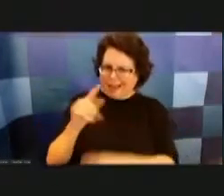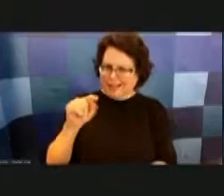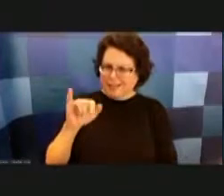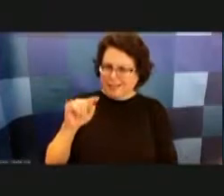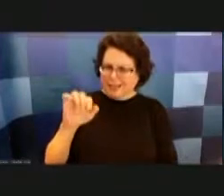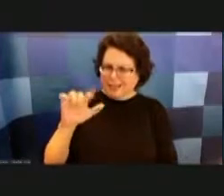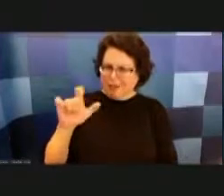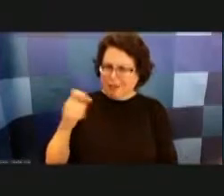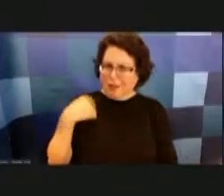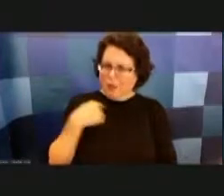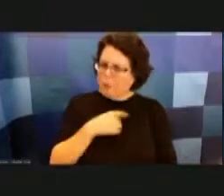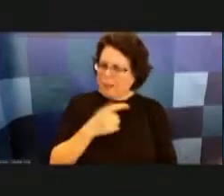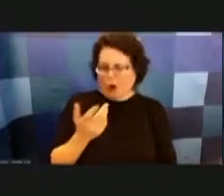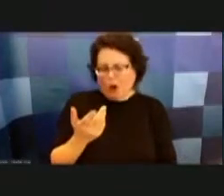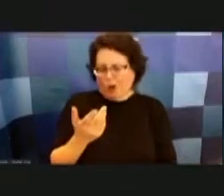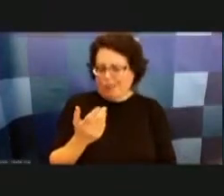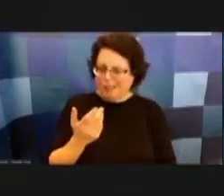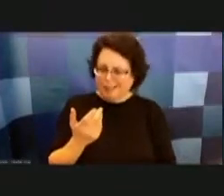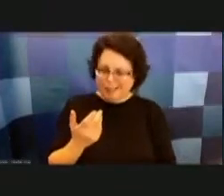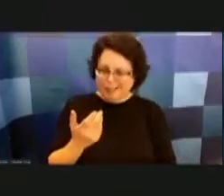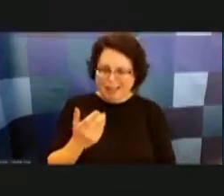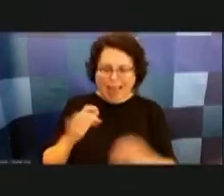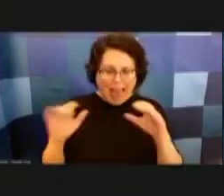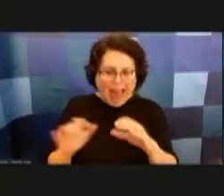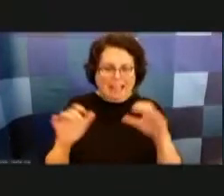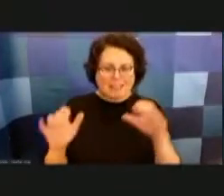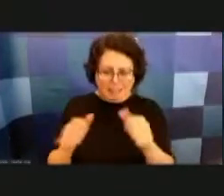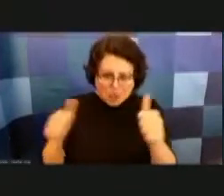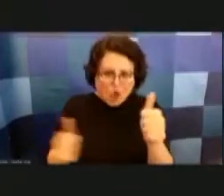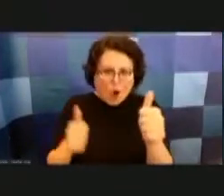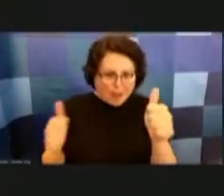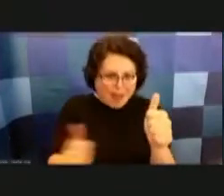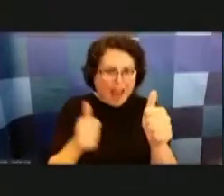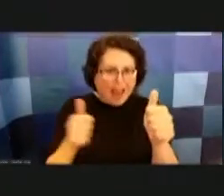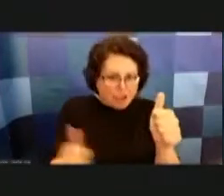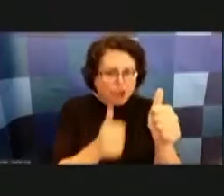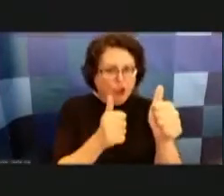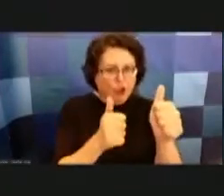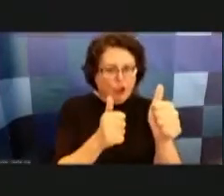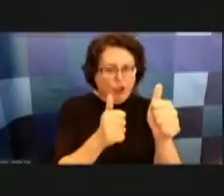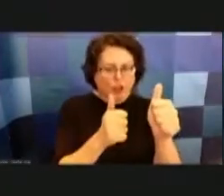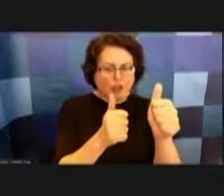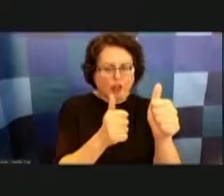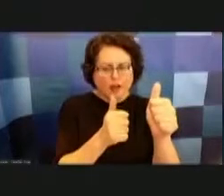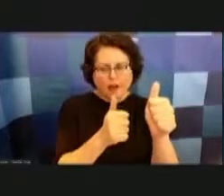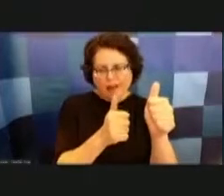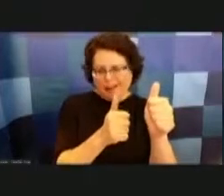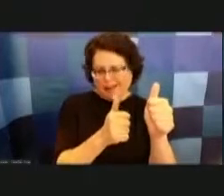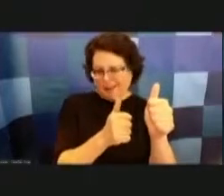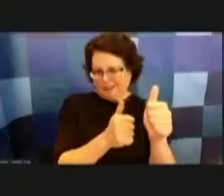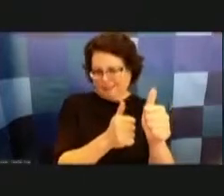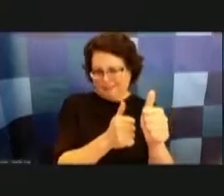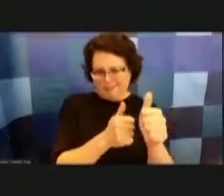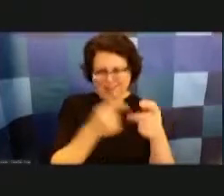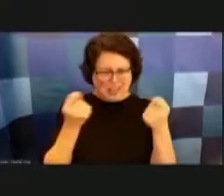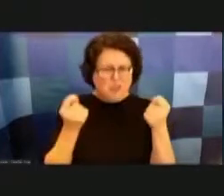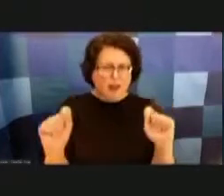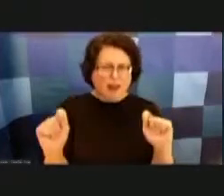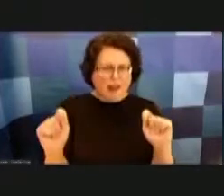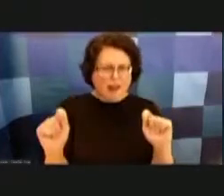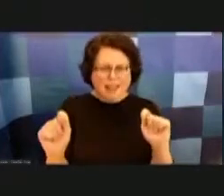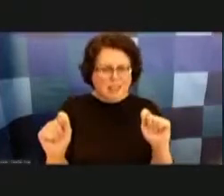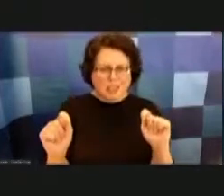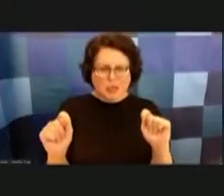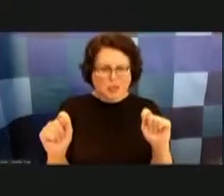um going after and you know um trying to move that